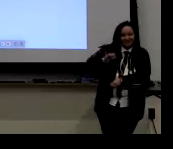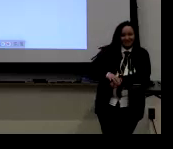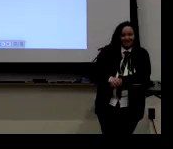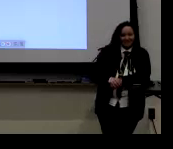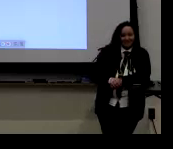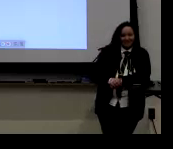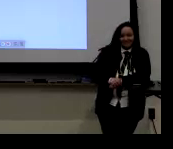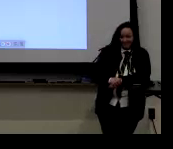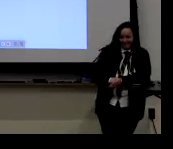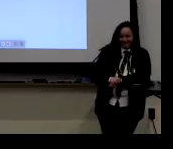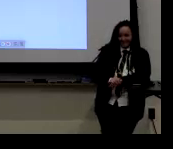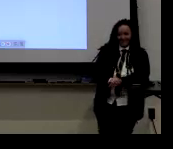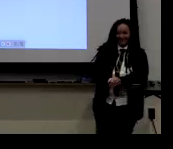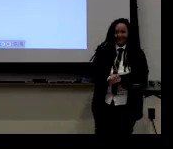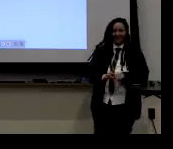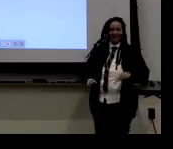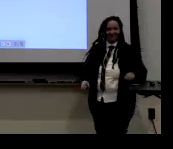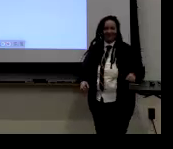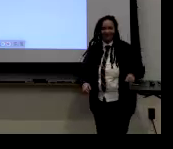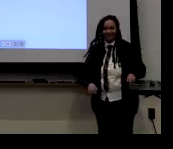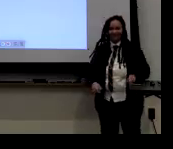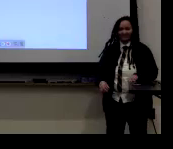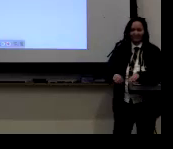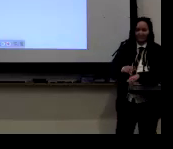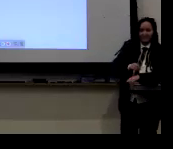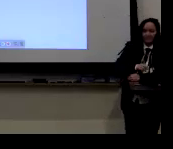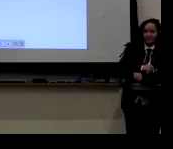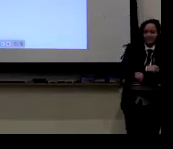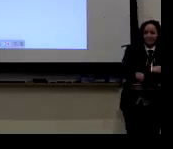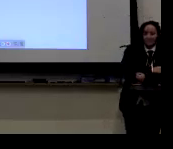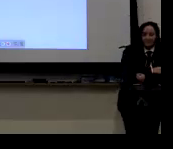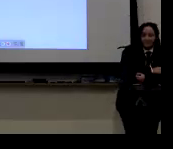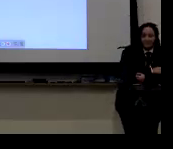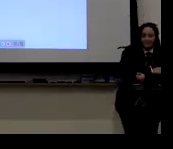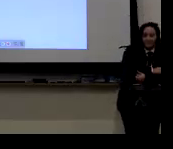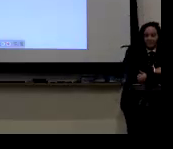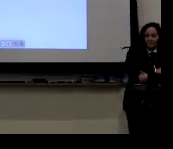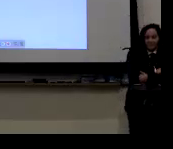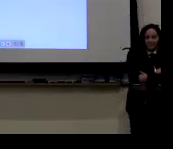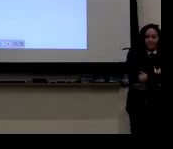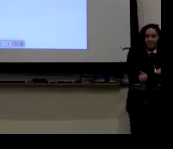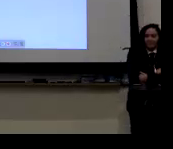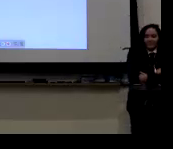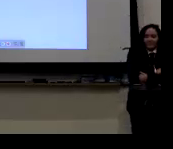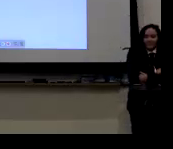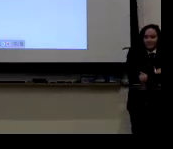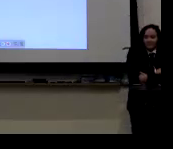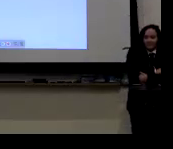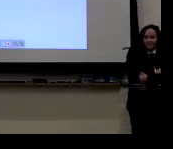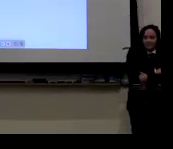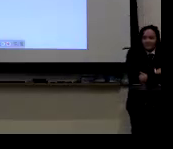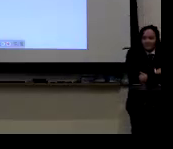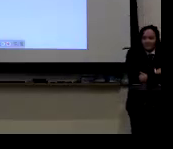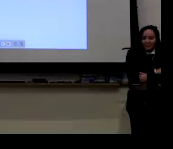Hello, we're people on Zoom. It's Dominique. So my question